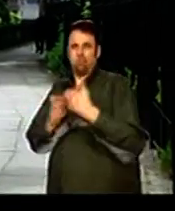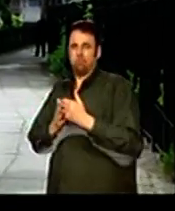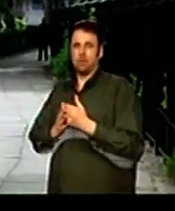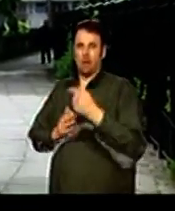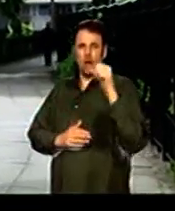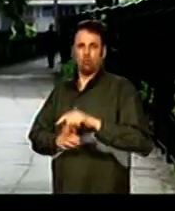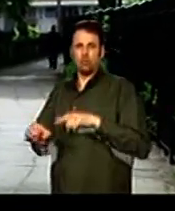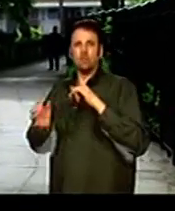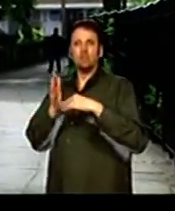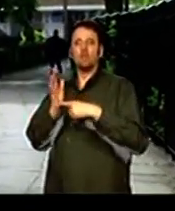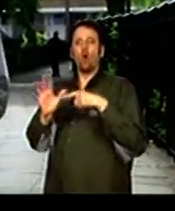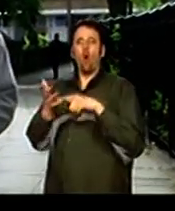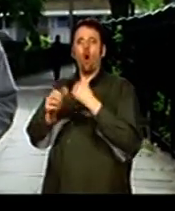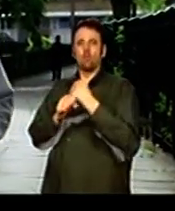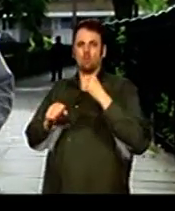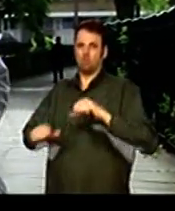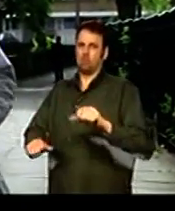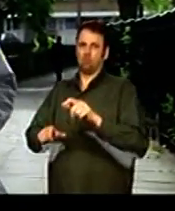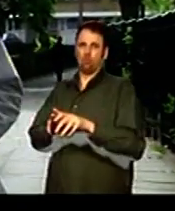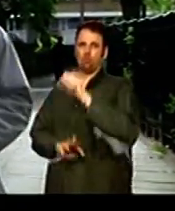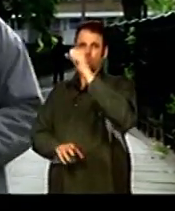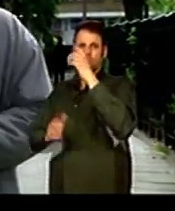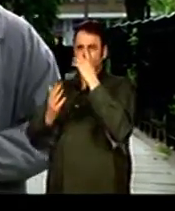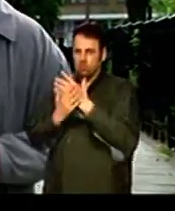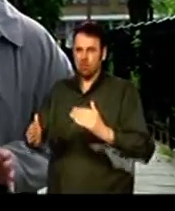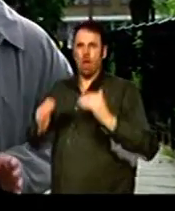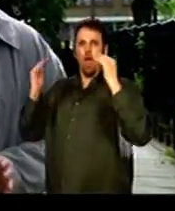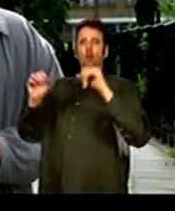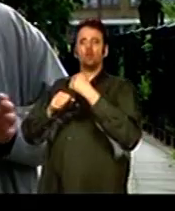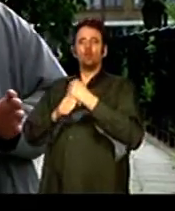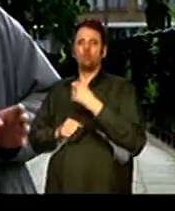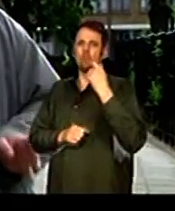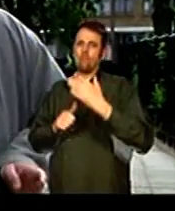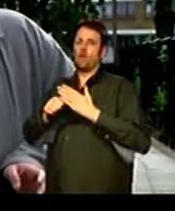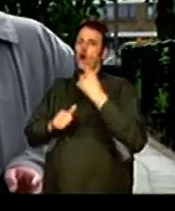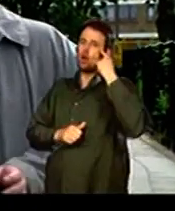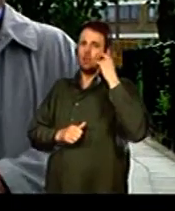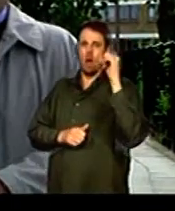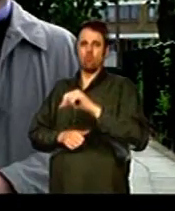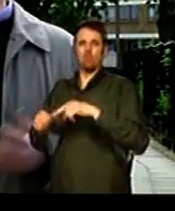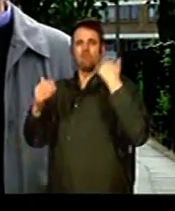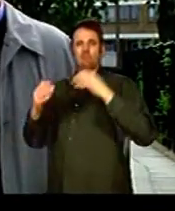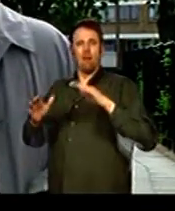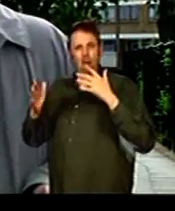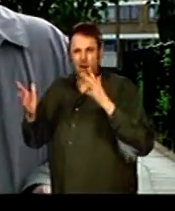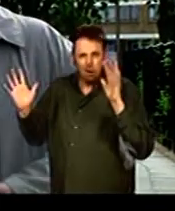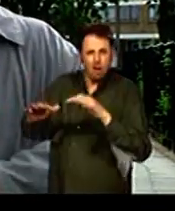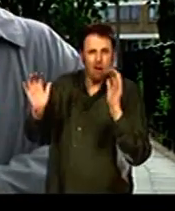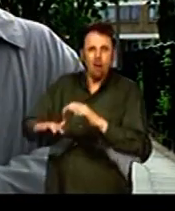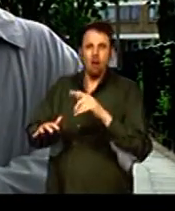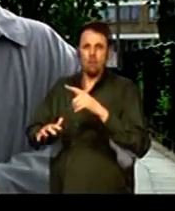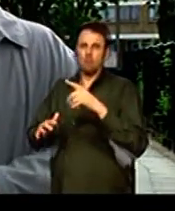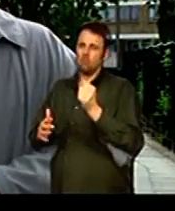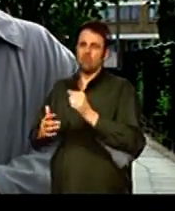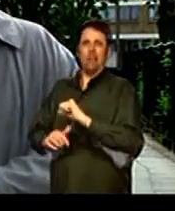stands as a major monument of the high church ideals of those who first worshipped here a century ago. It's a marvelous example of